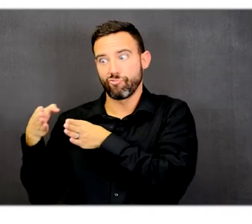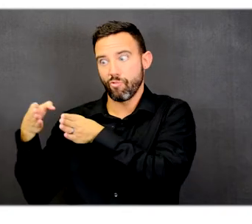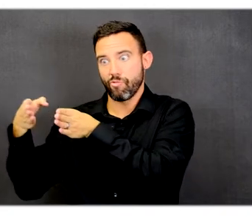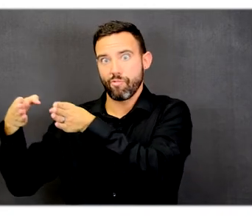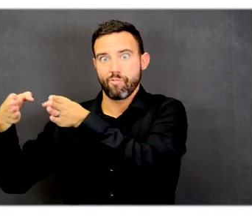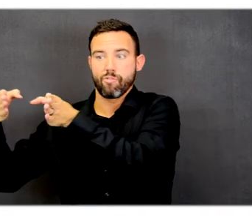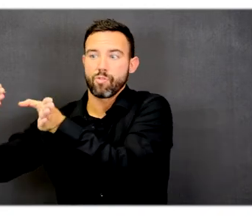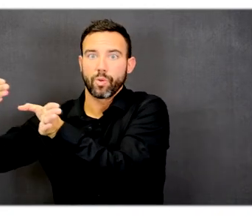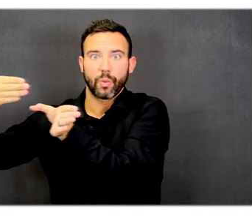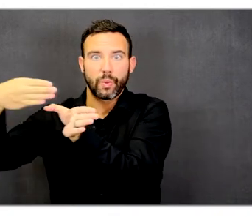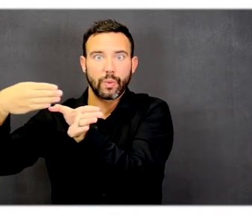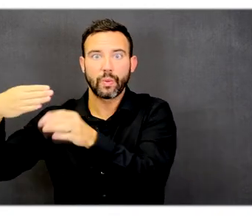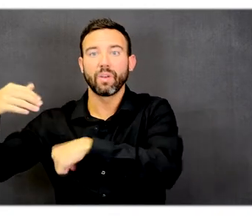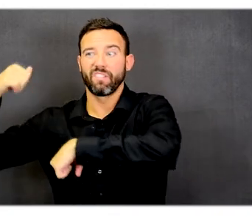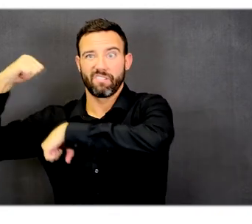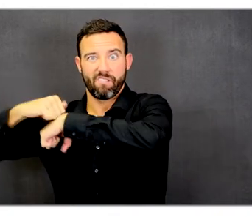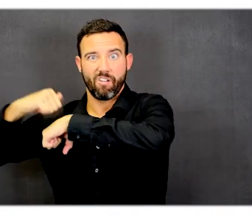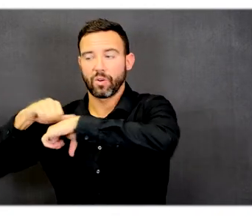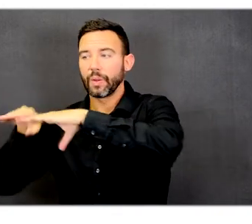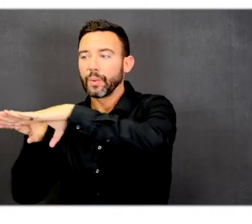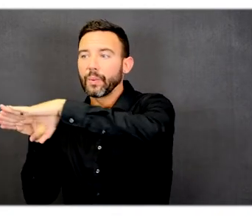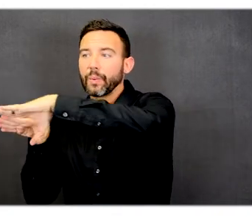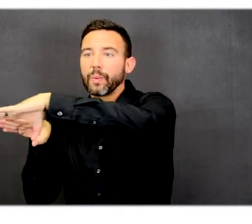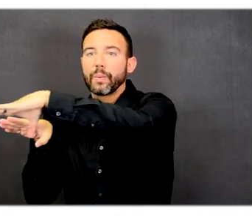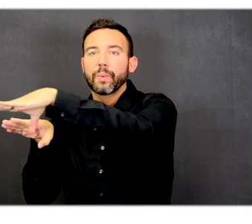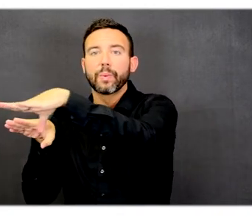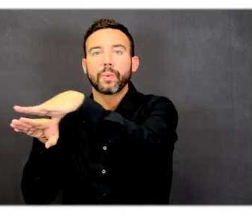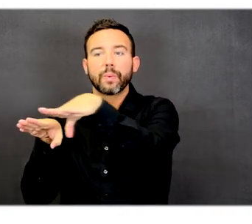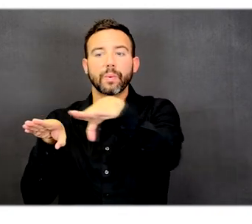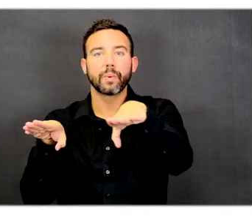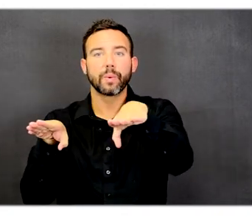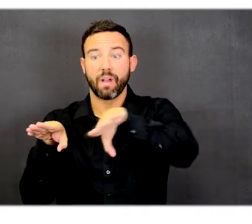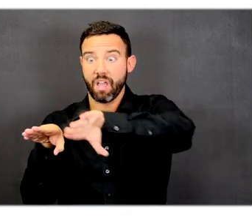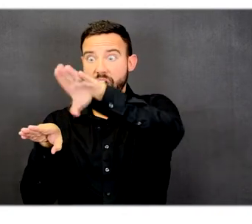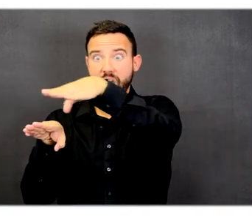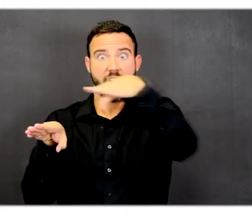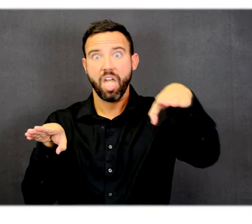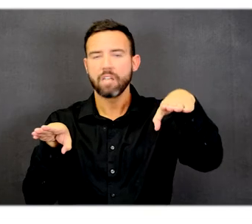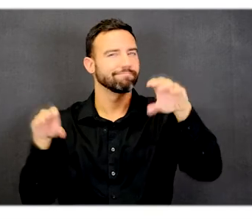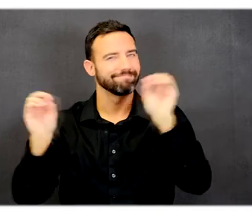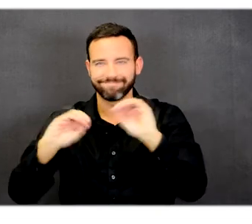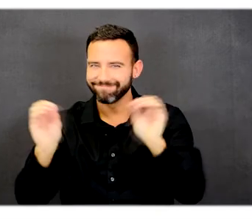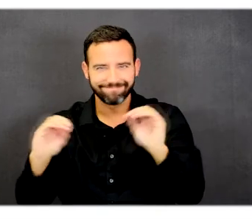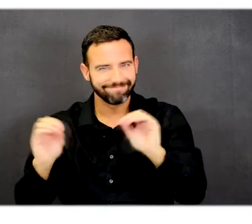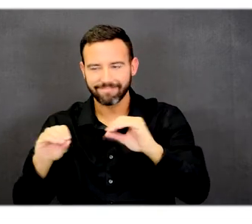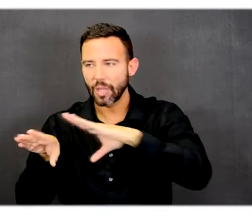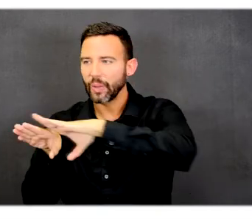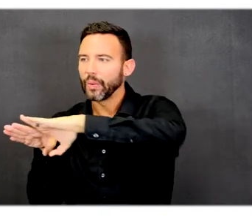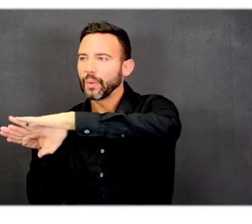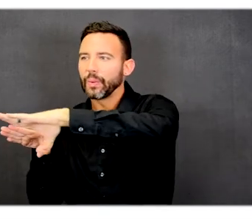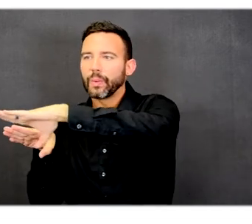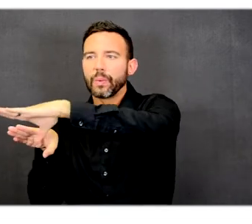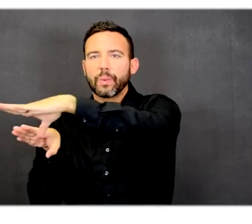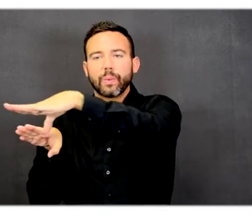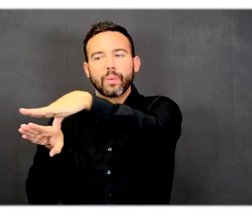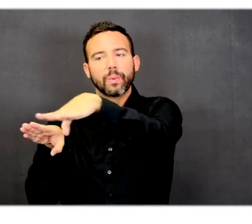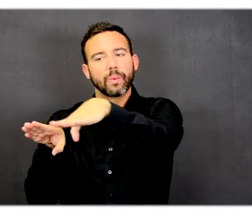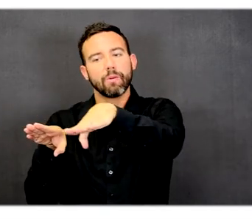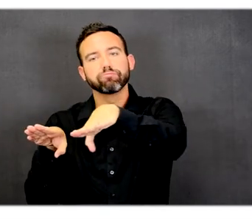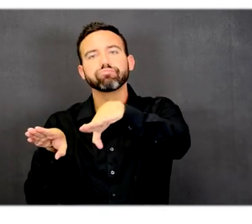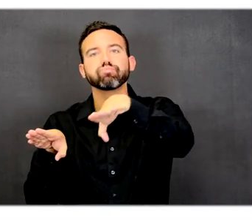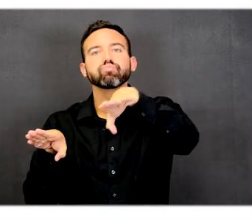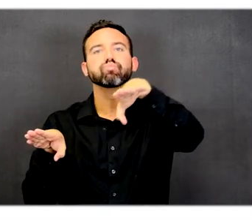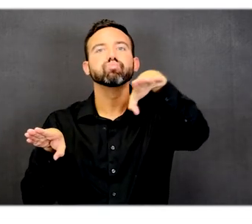van and you are dropped off at the front door, there is no curb to navigate. That entire curb is flush with the drive